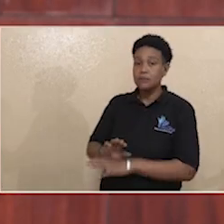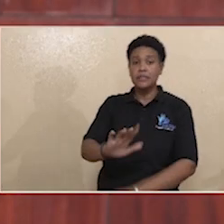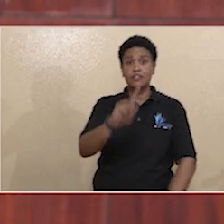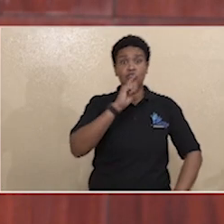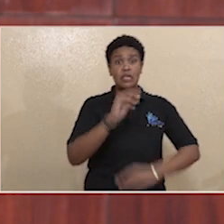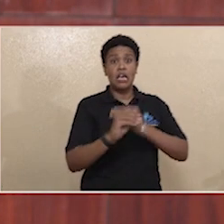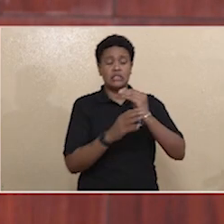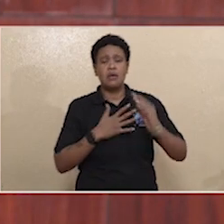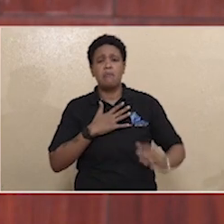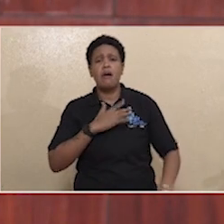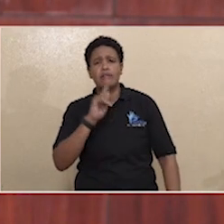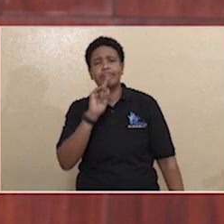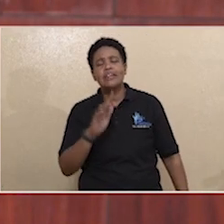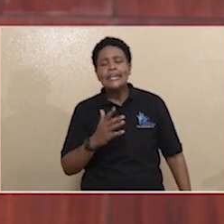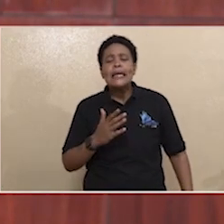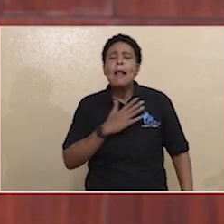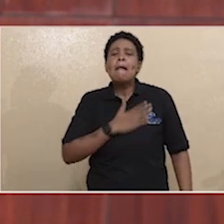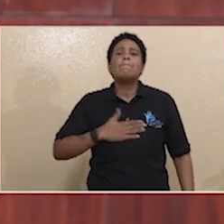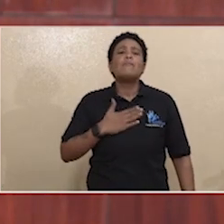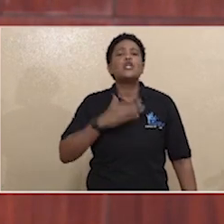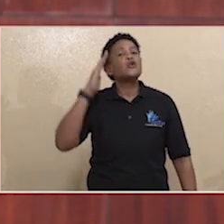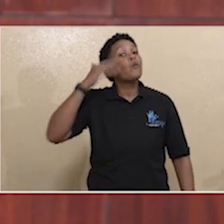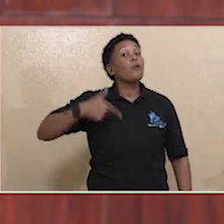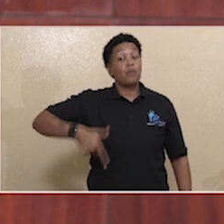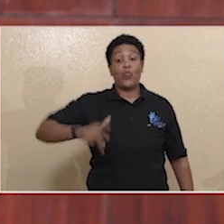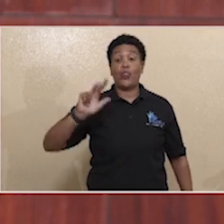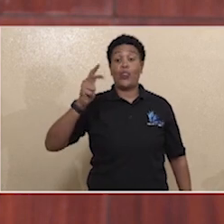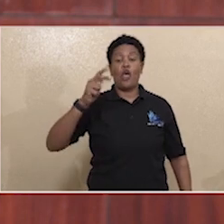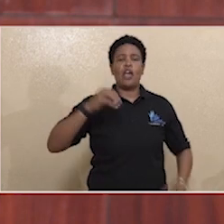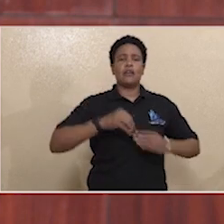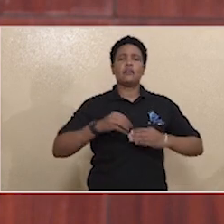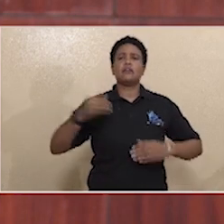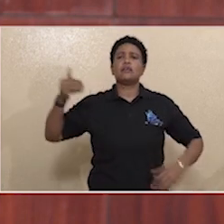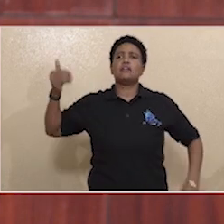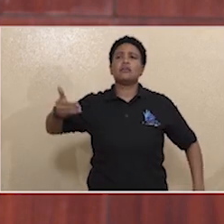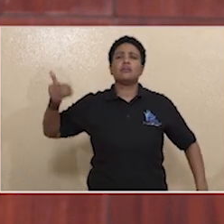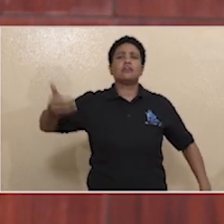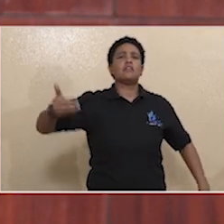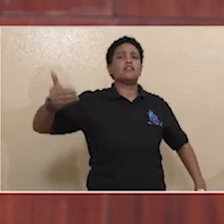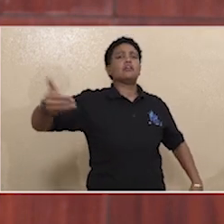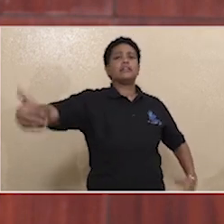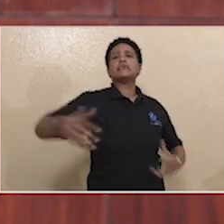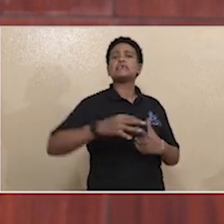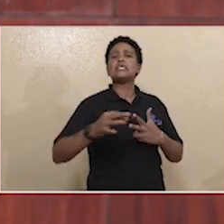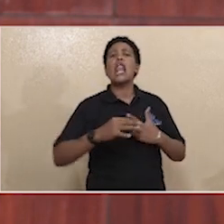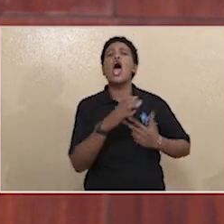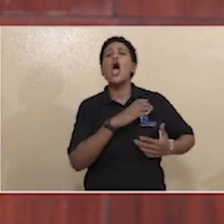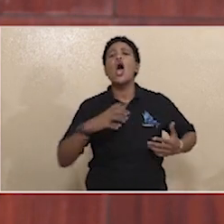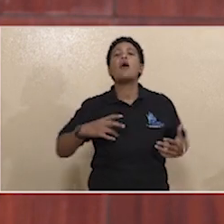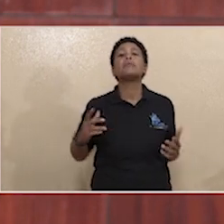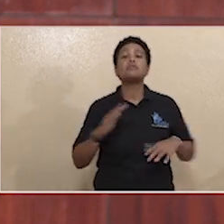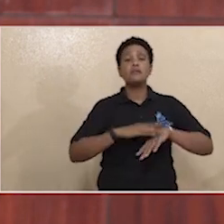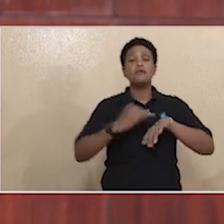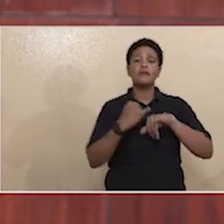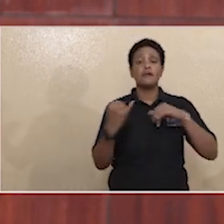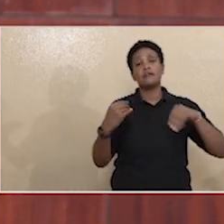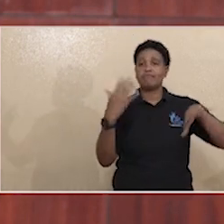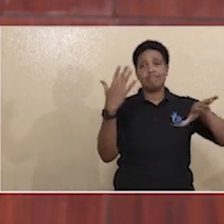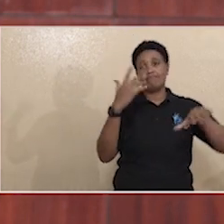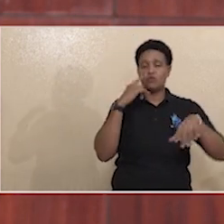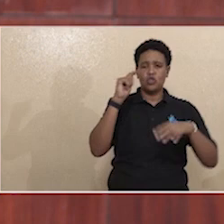It is my great pleasure to welcome you to the third in a series of the Joint Select Committee virtual town hall meetings